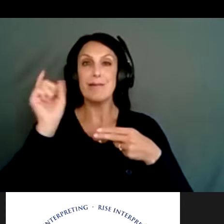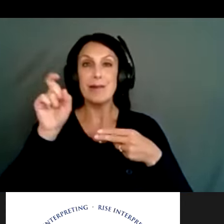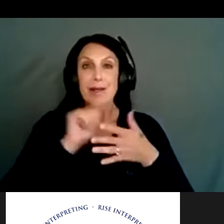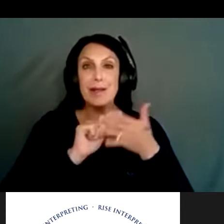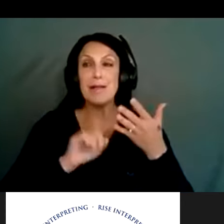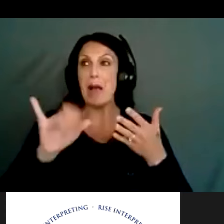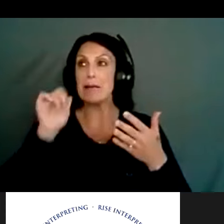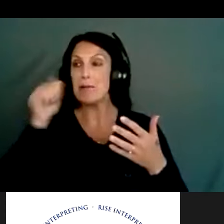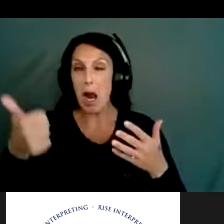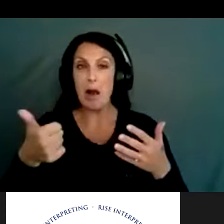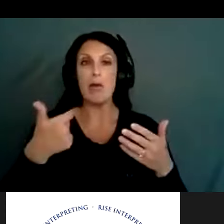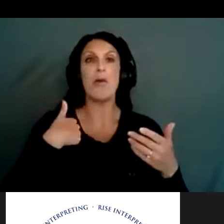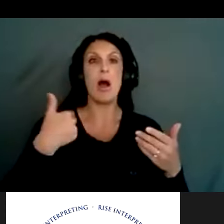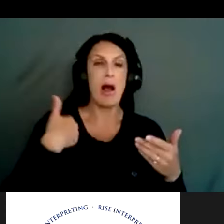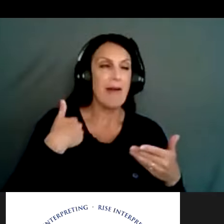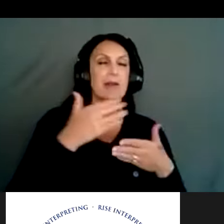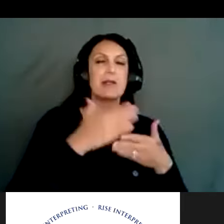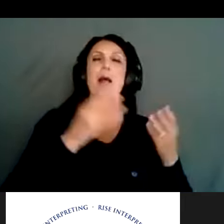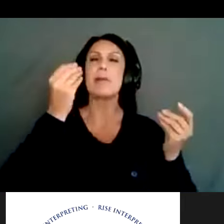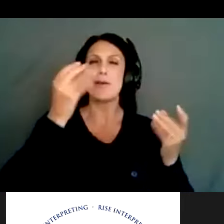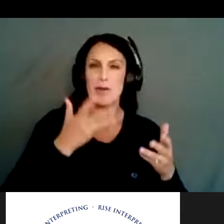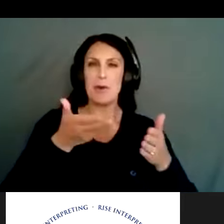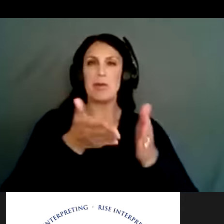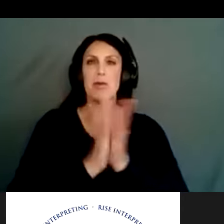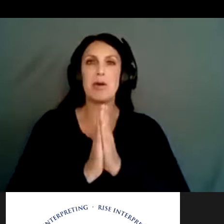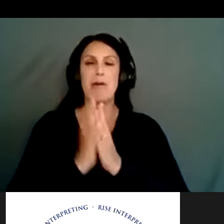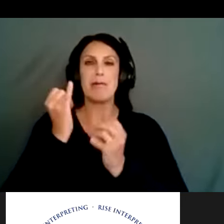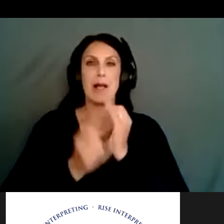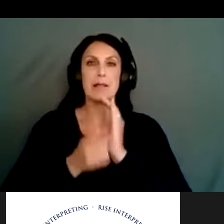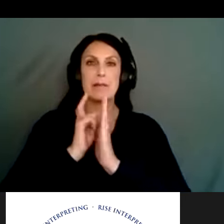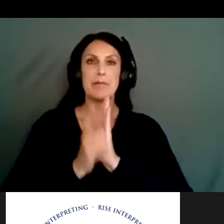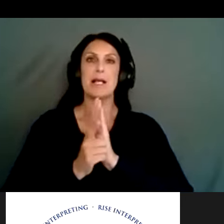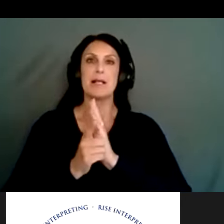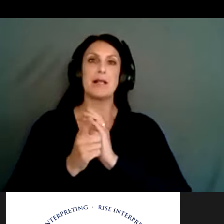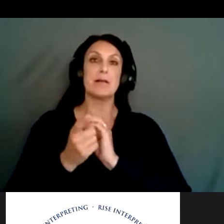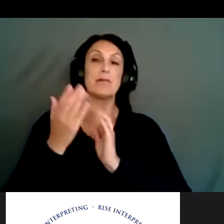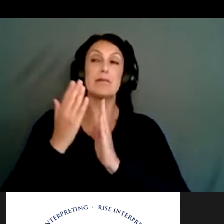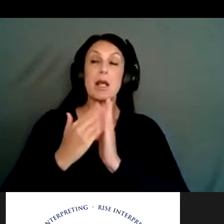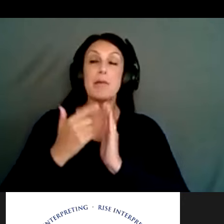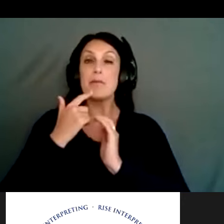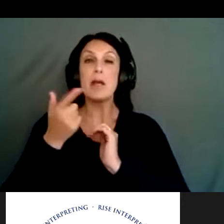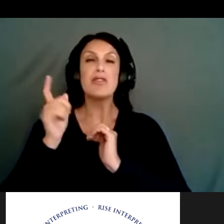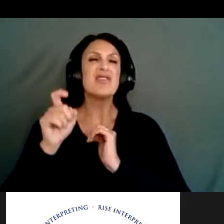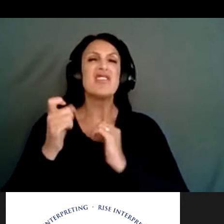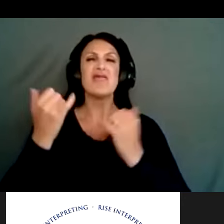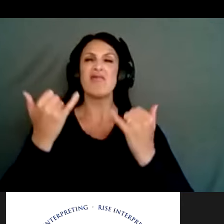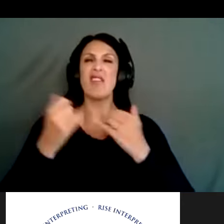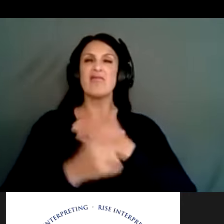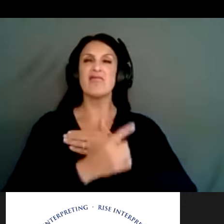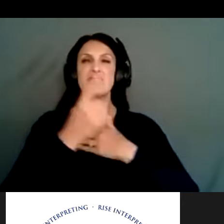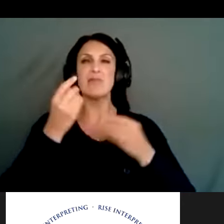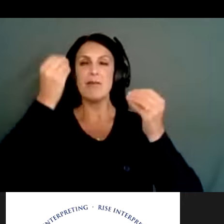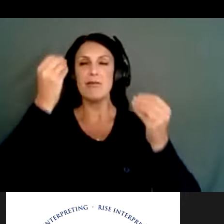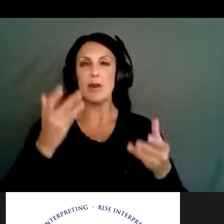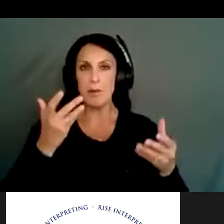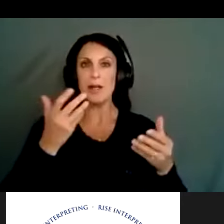timeframe on it per se, um, and the request was, you know, can you give us up-to-date information around suicide and suicide attempts? And, and then the